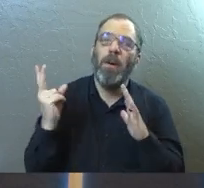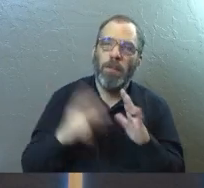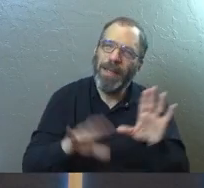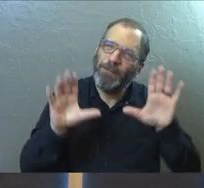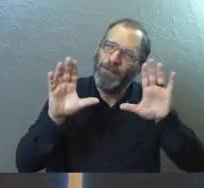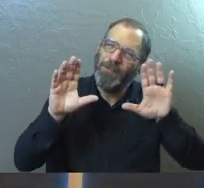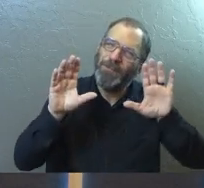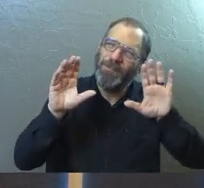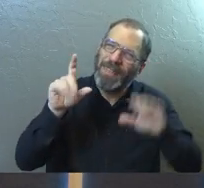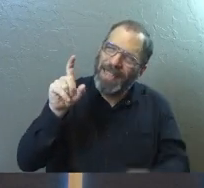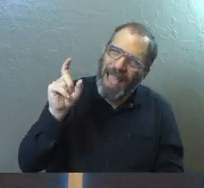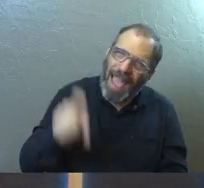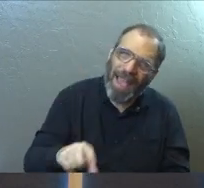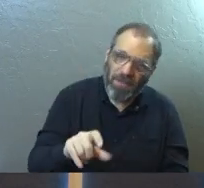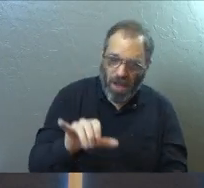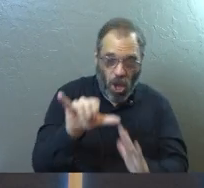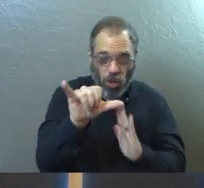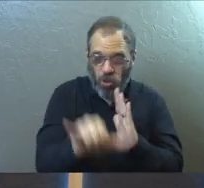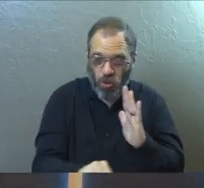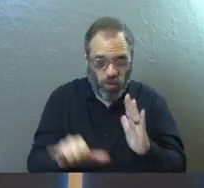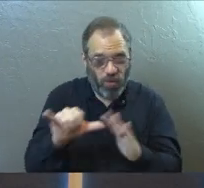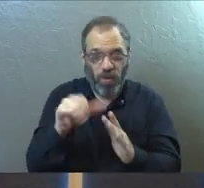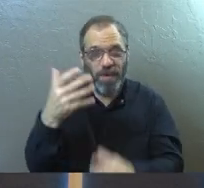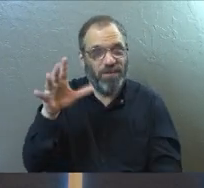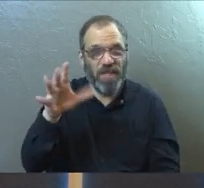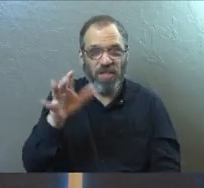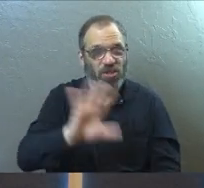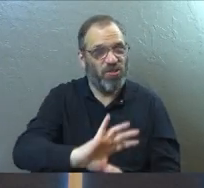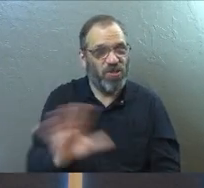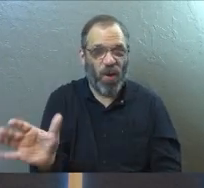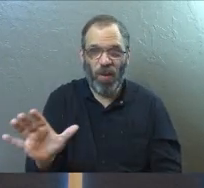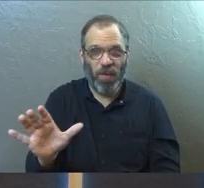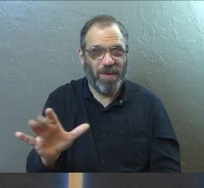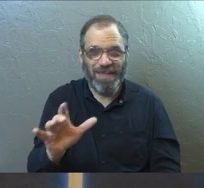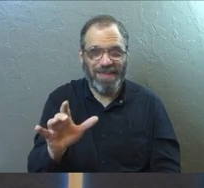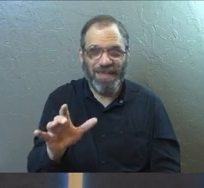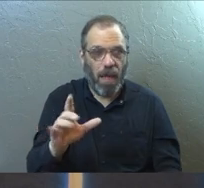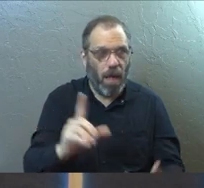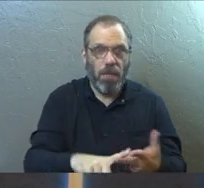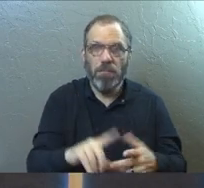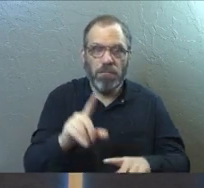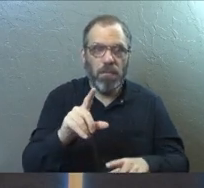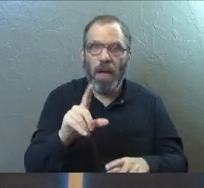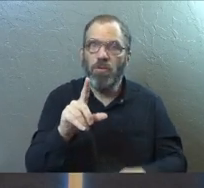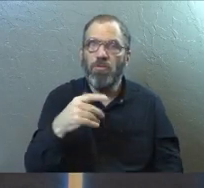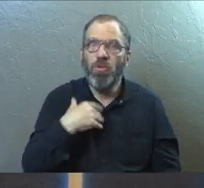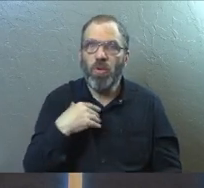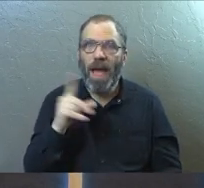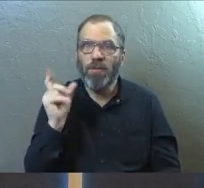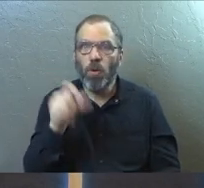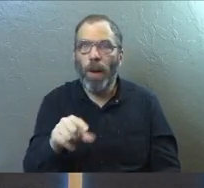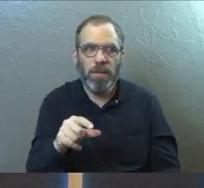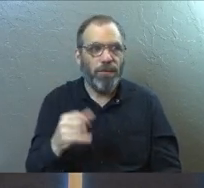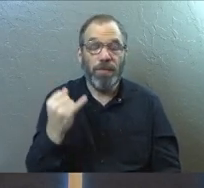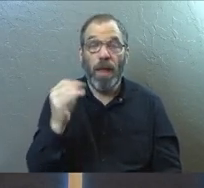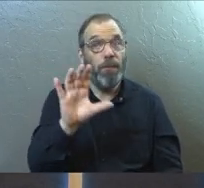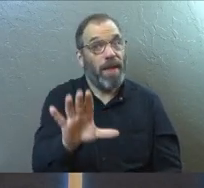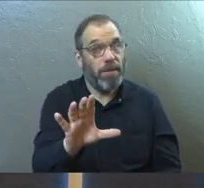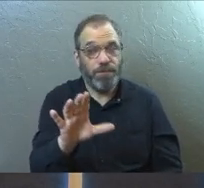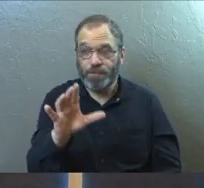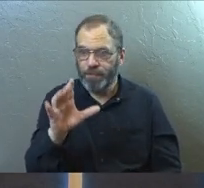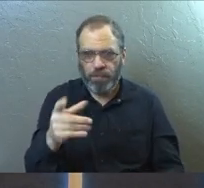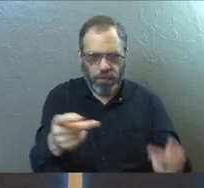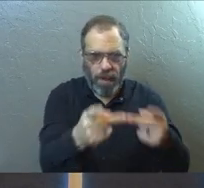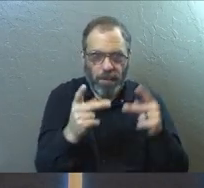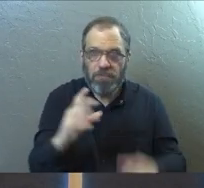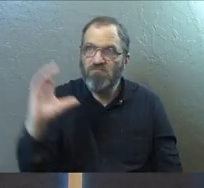You have to. YouTube videos won't get it done. They just don't go deep enough. The kind of questions that you have, again, if you're